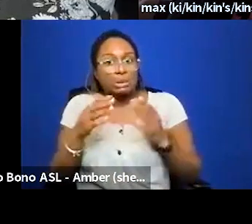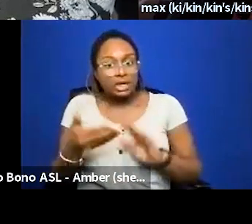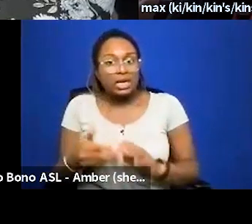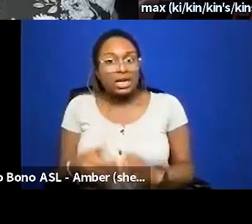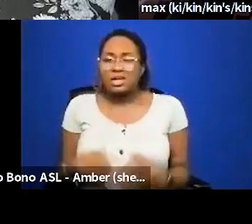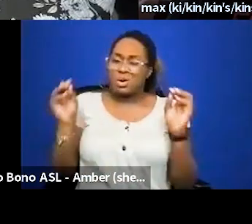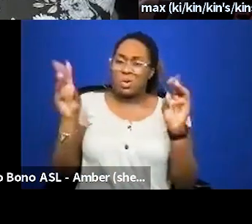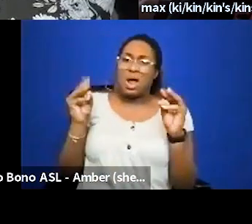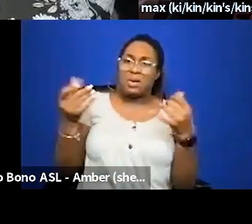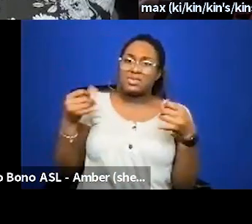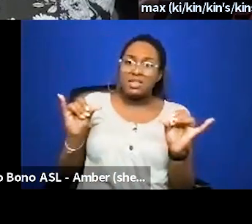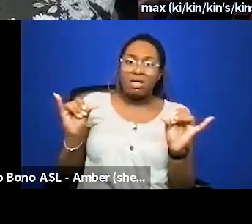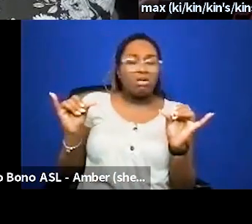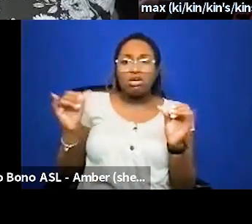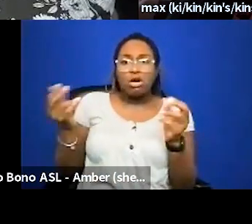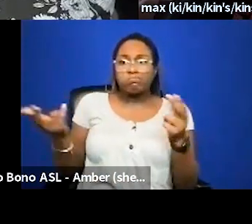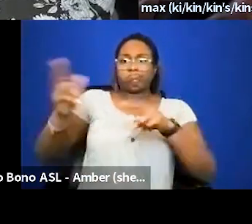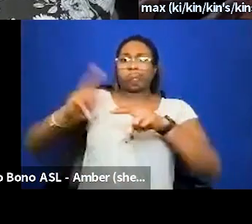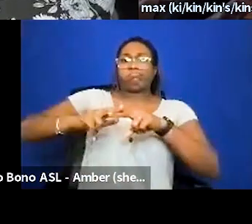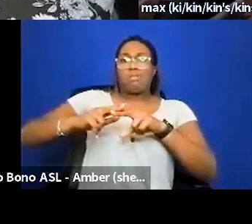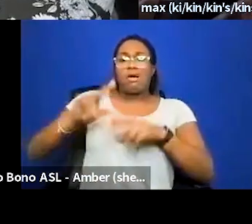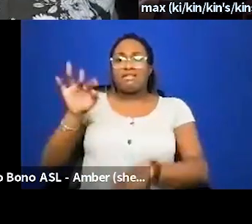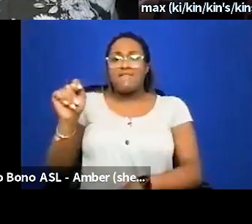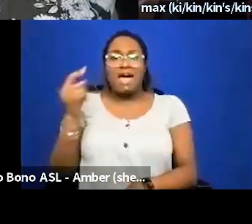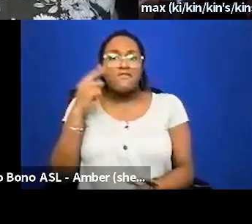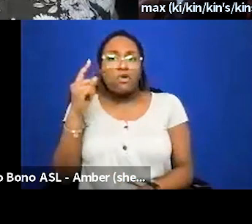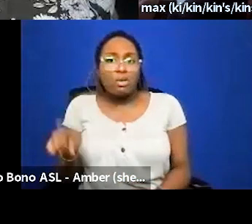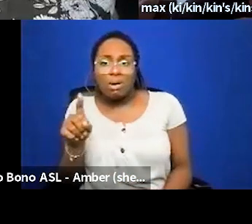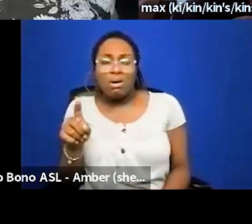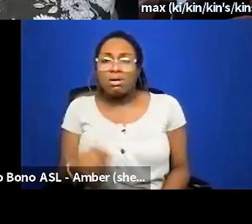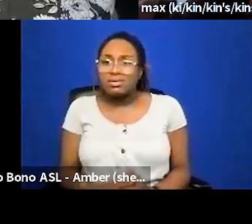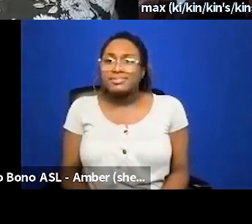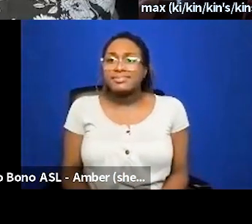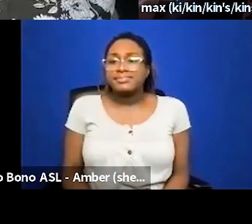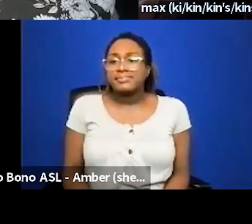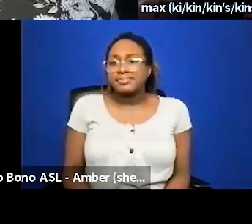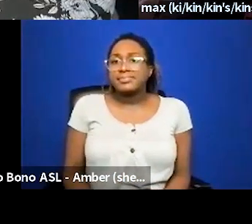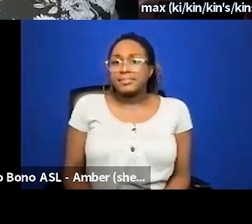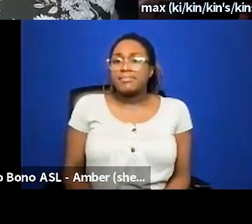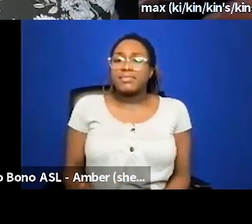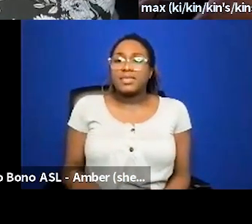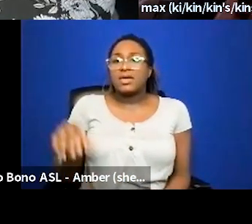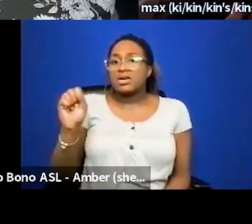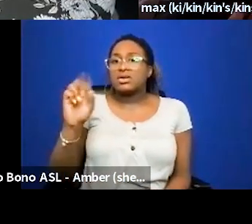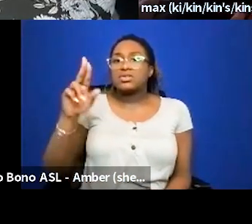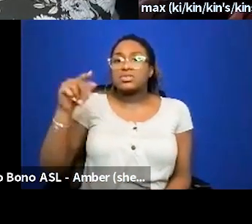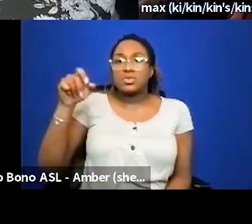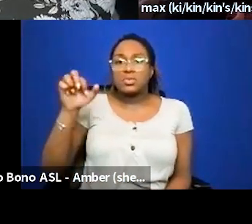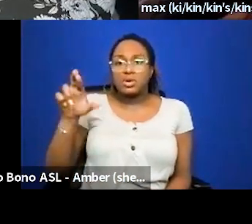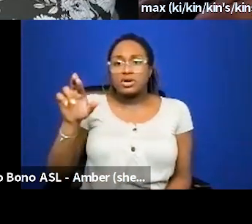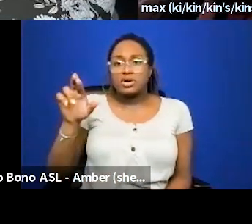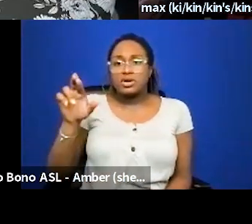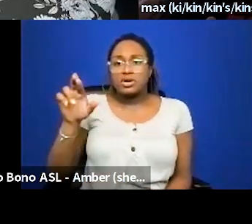wow so i'm still too fat too fat for these people so um in the supersize caucus we wanted to kind of